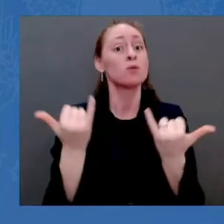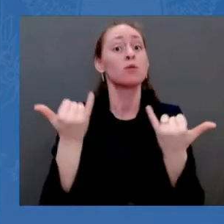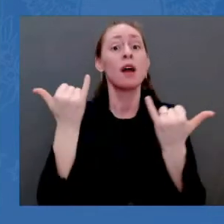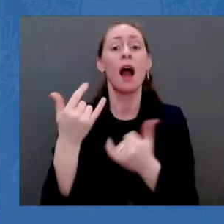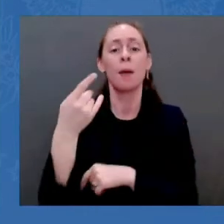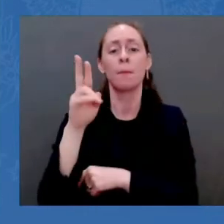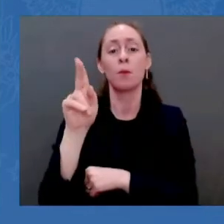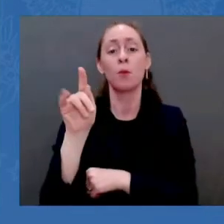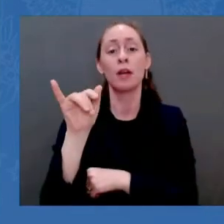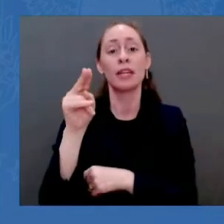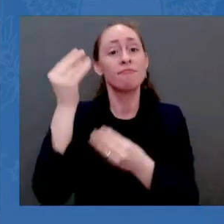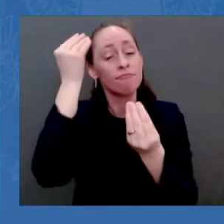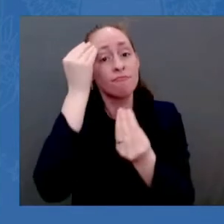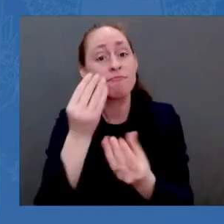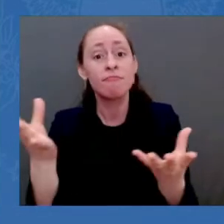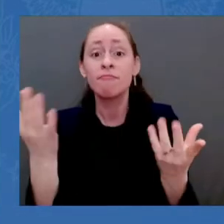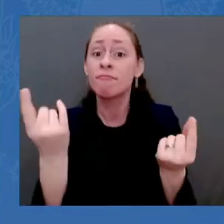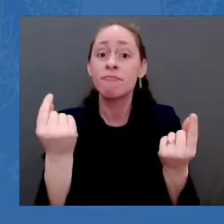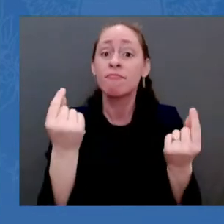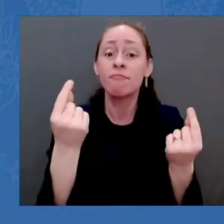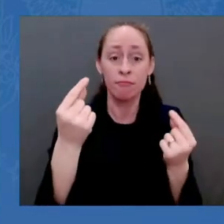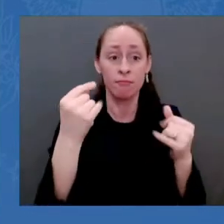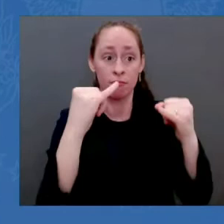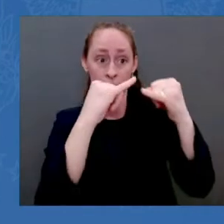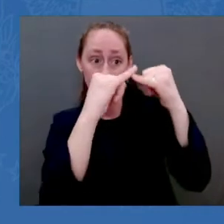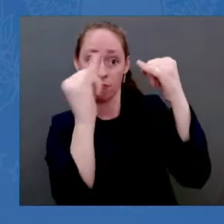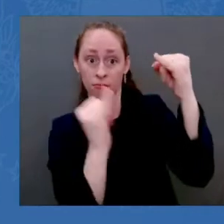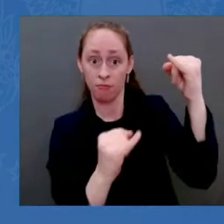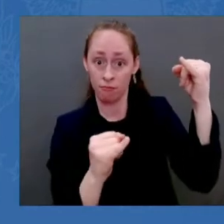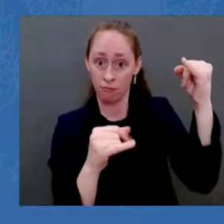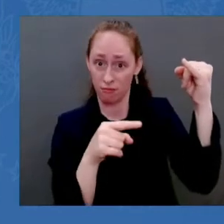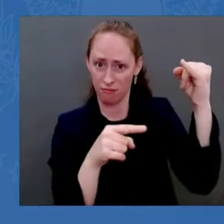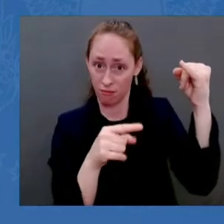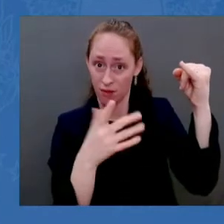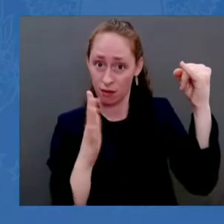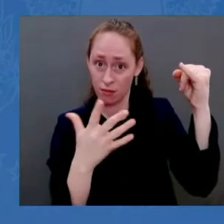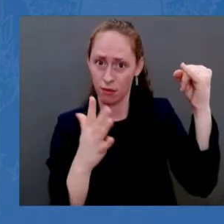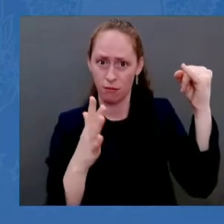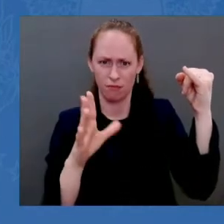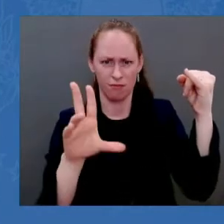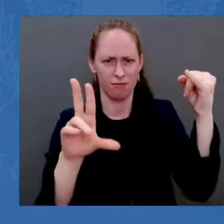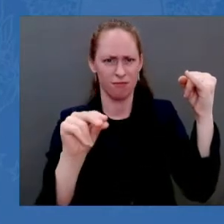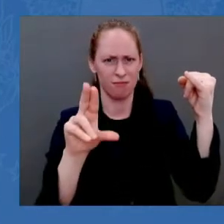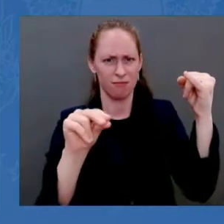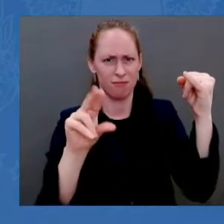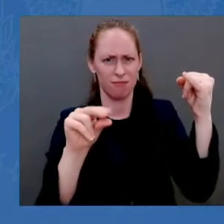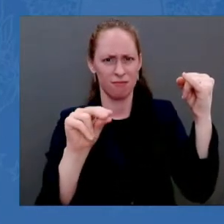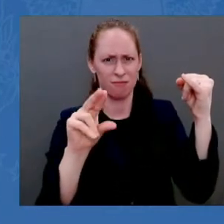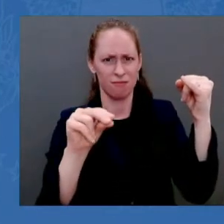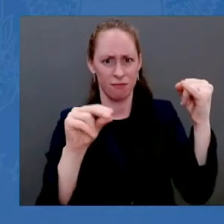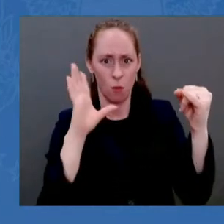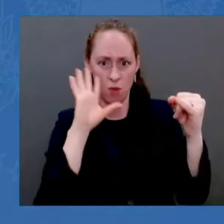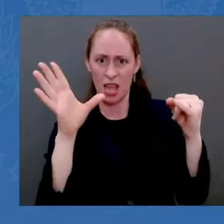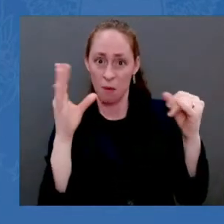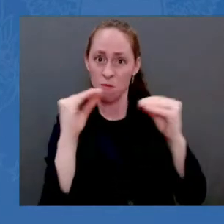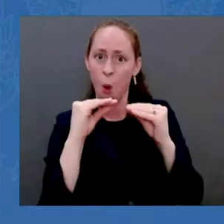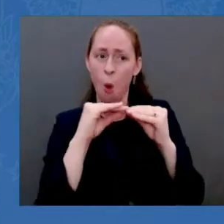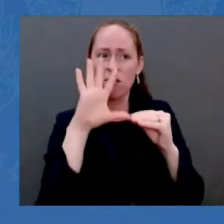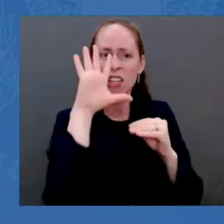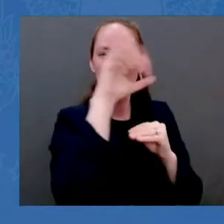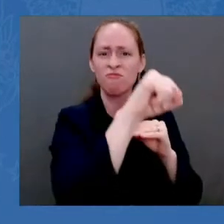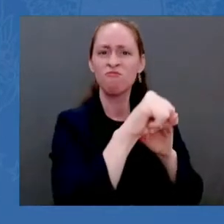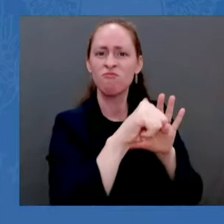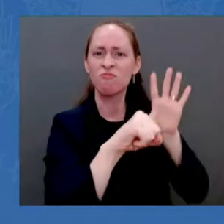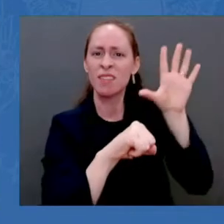claiming large areas currently under the jurisdiction of the Ukraine government. He's setting up a rationale to take more territory by force,